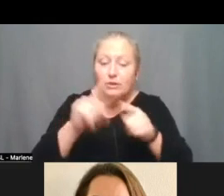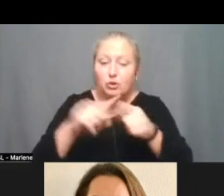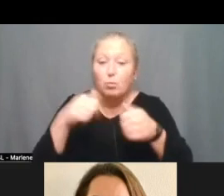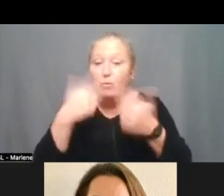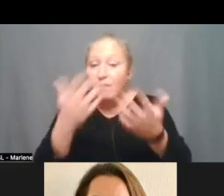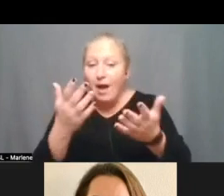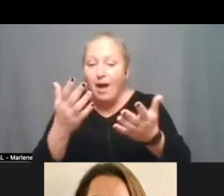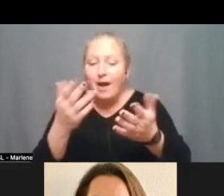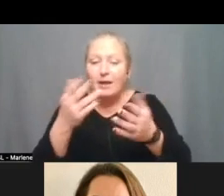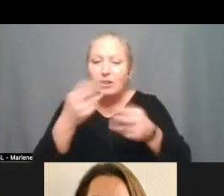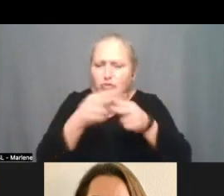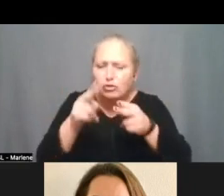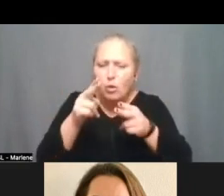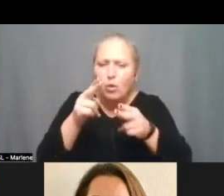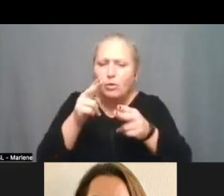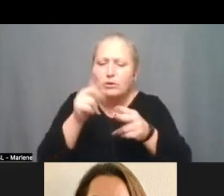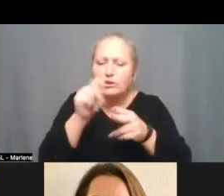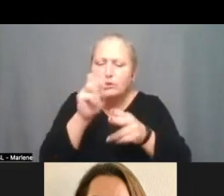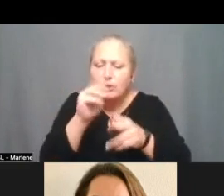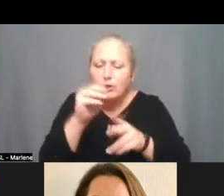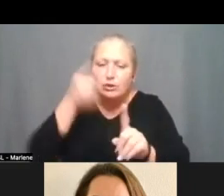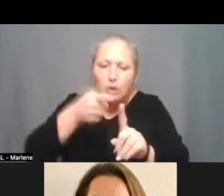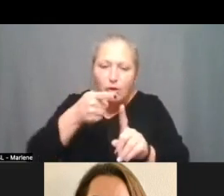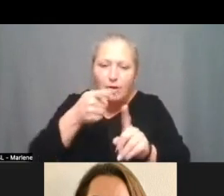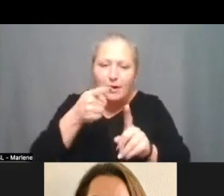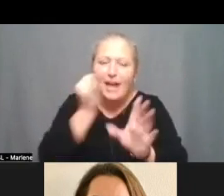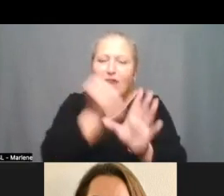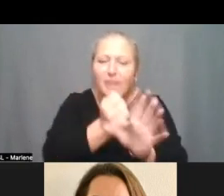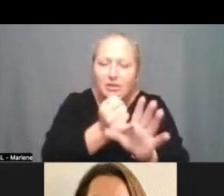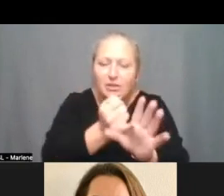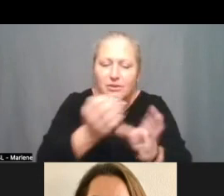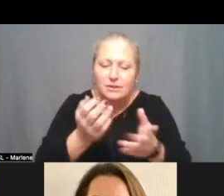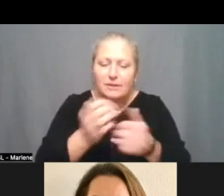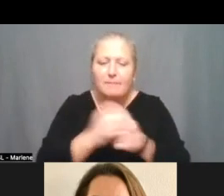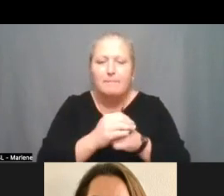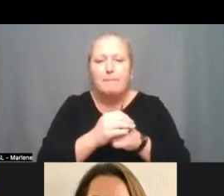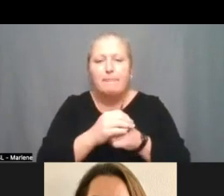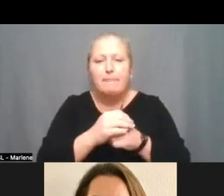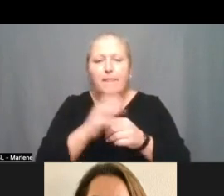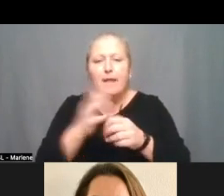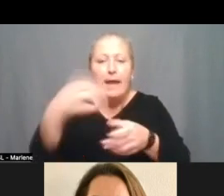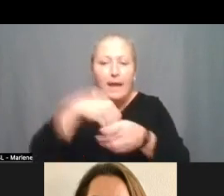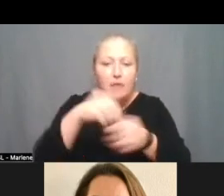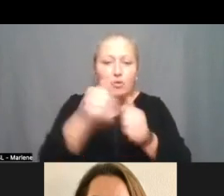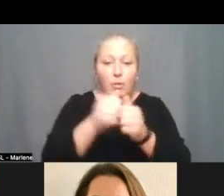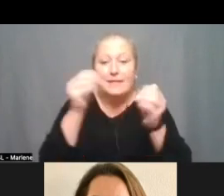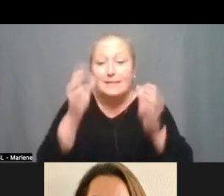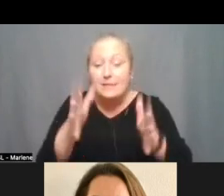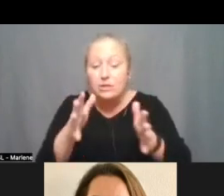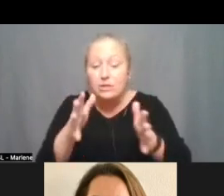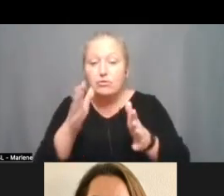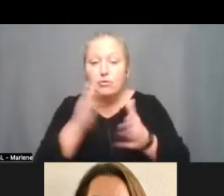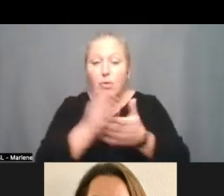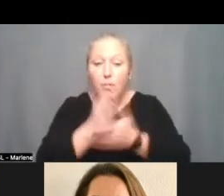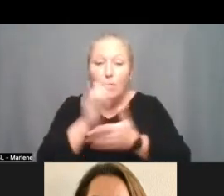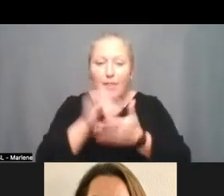of short targeted short-term targeted intervention um uh engaging with our teachers through that math boost